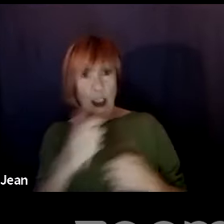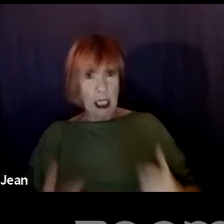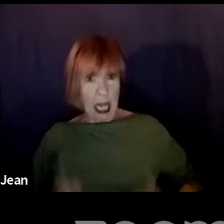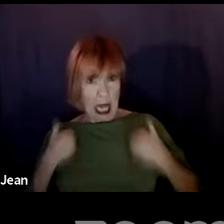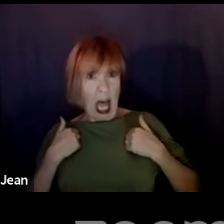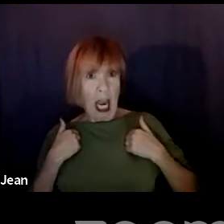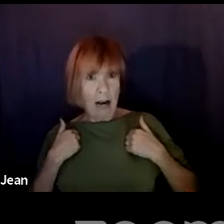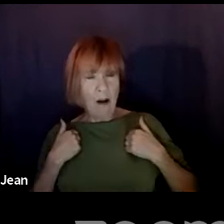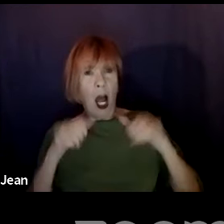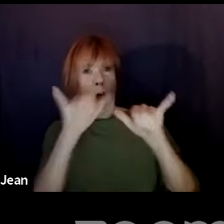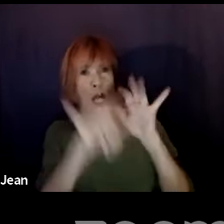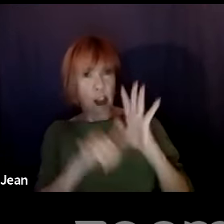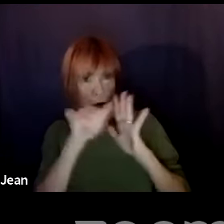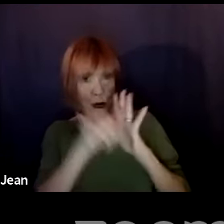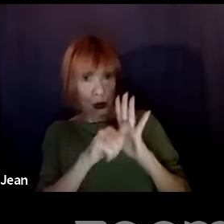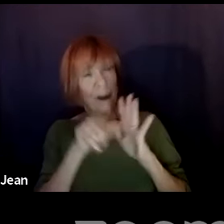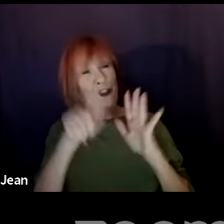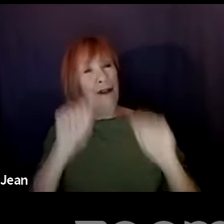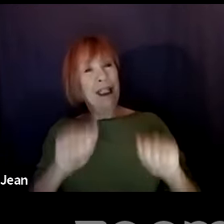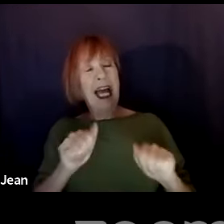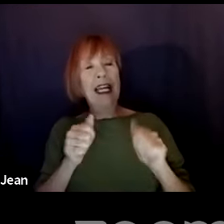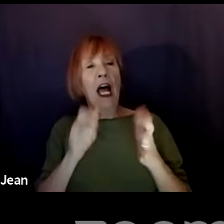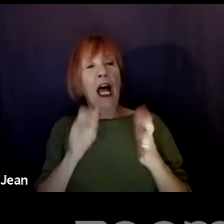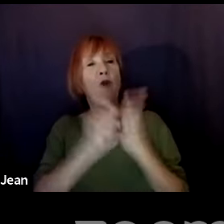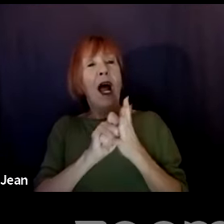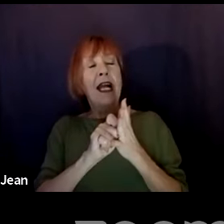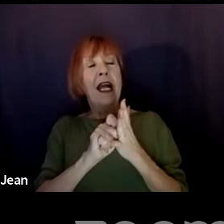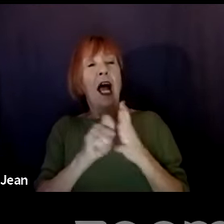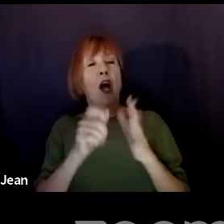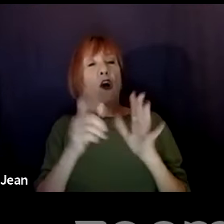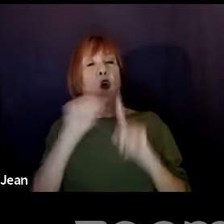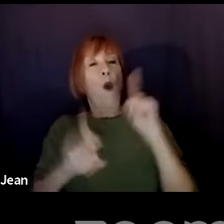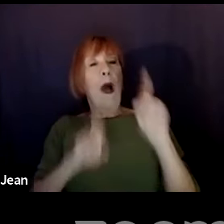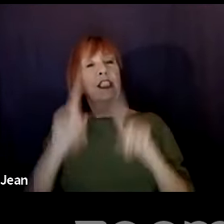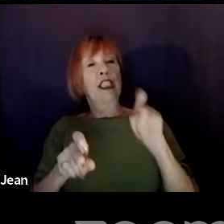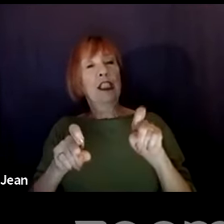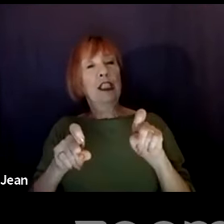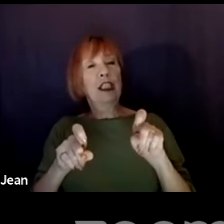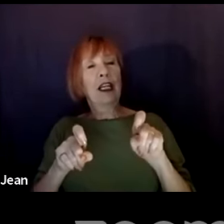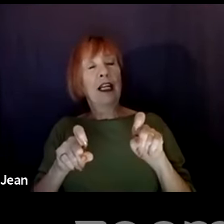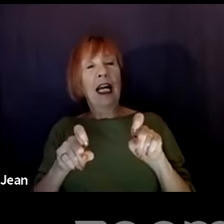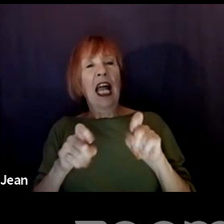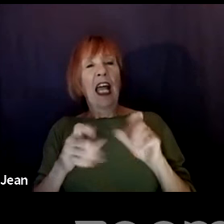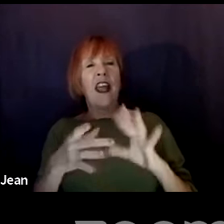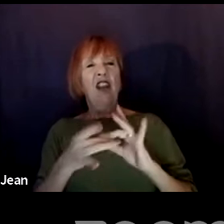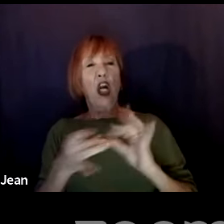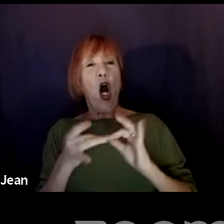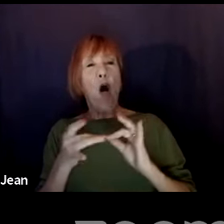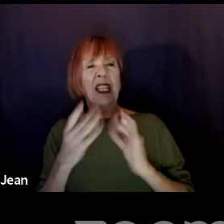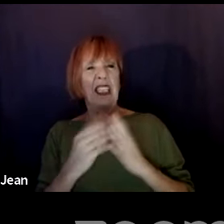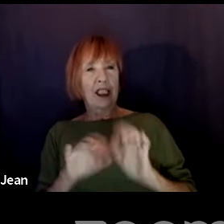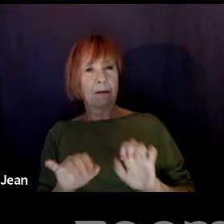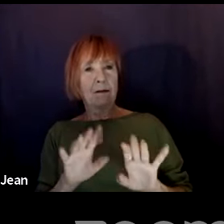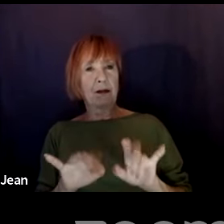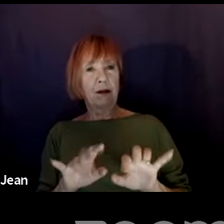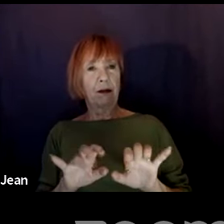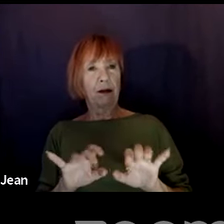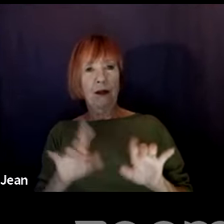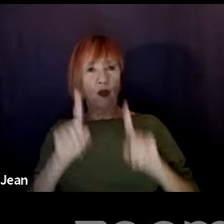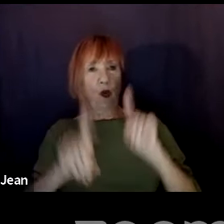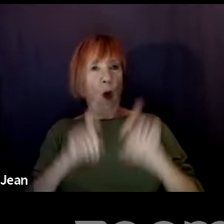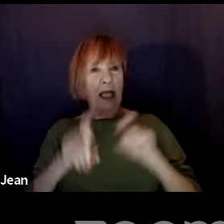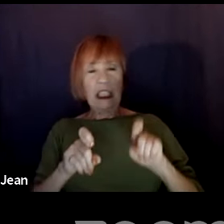have the ability to leave questions for our panel in the comment section of the video, go ahead and throw up any questions you would have about screenwriting,